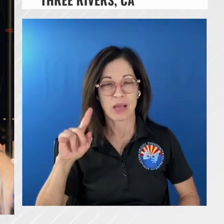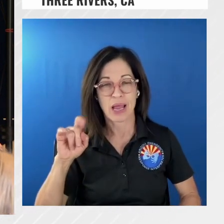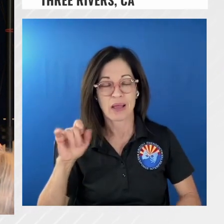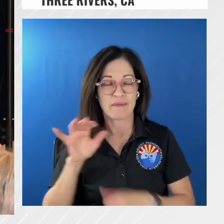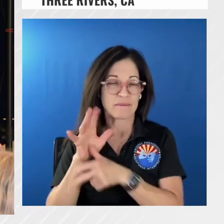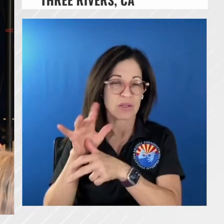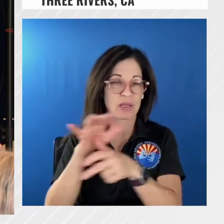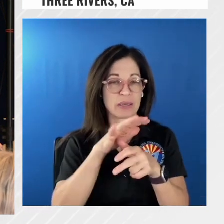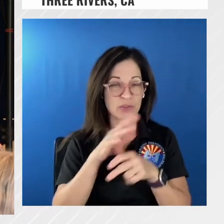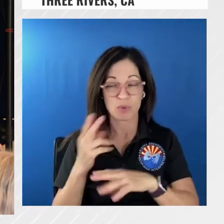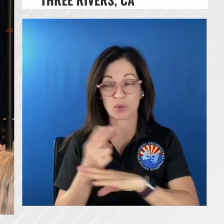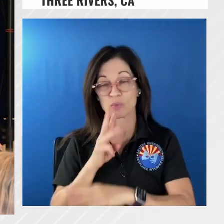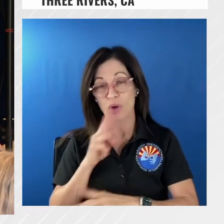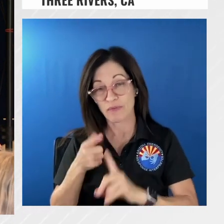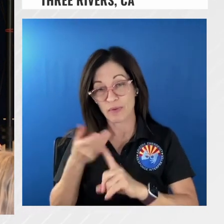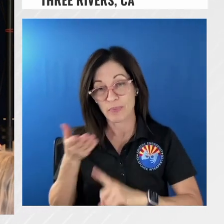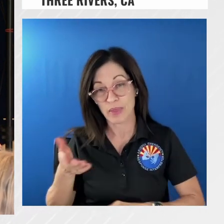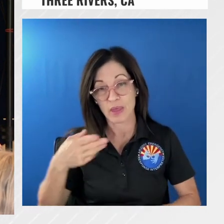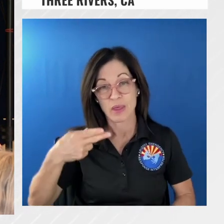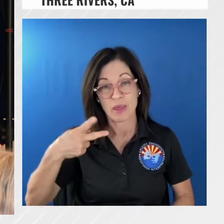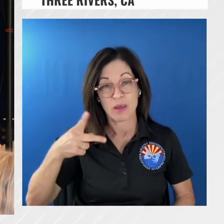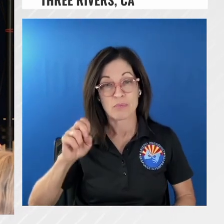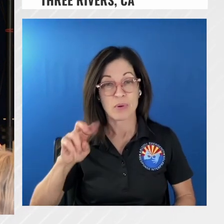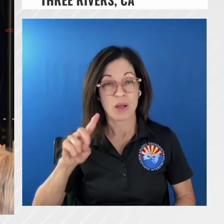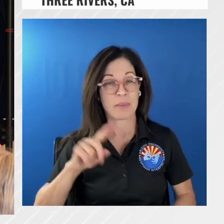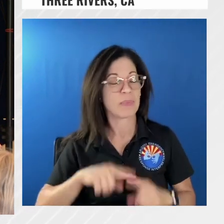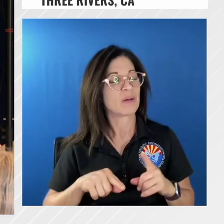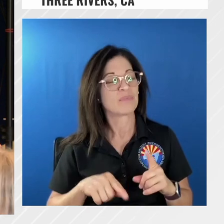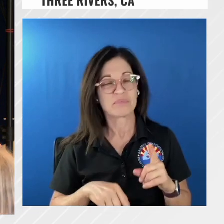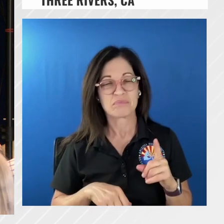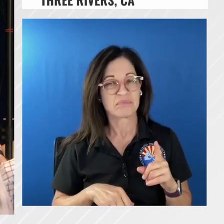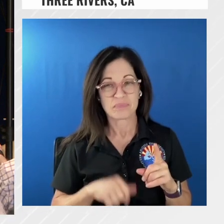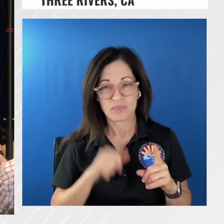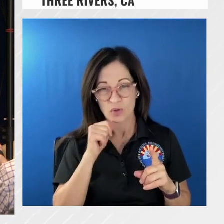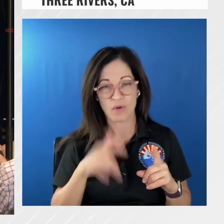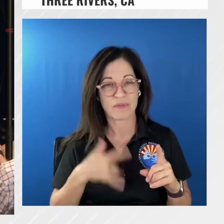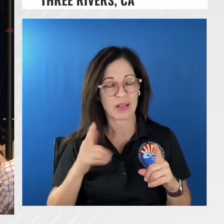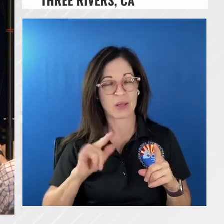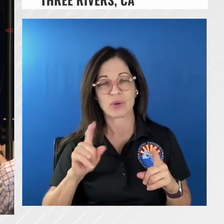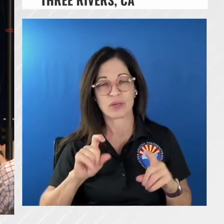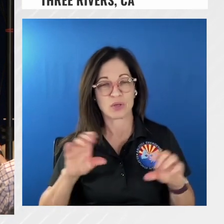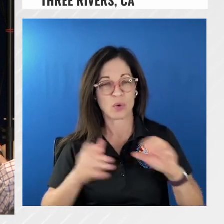of the pond but we don't see the need currently to do any like operational groundwork in that area